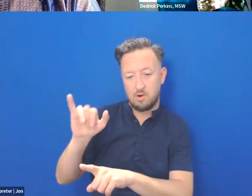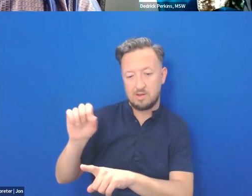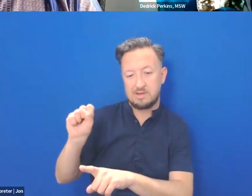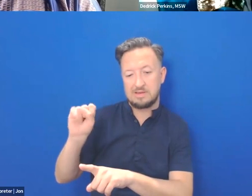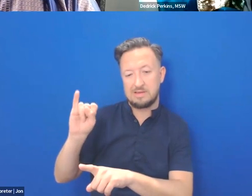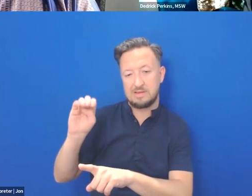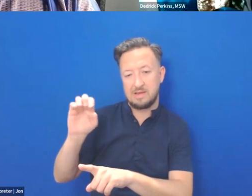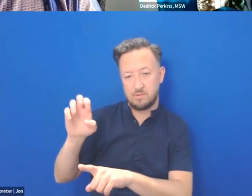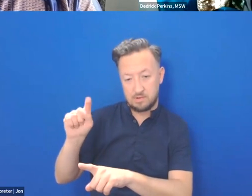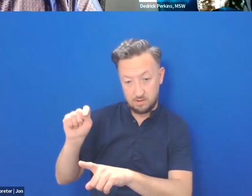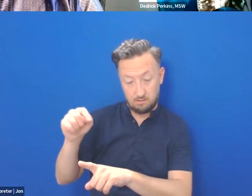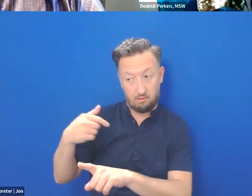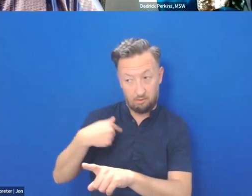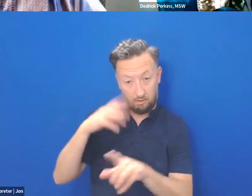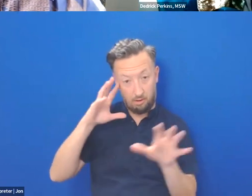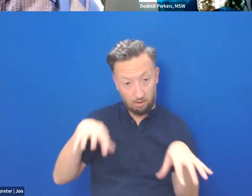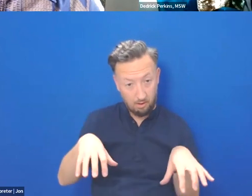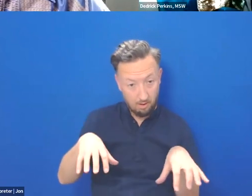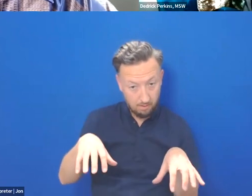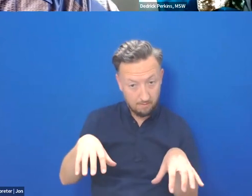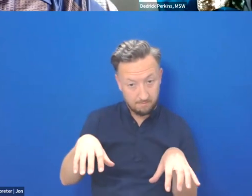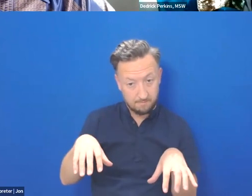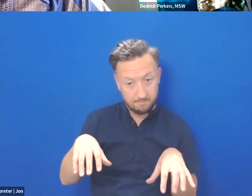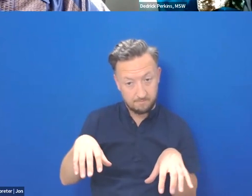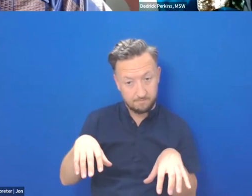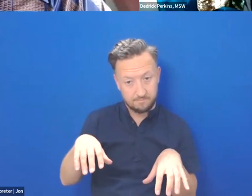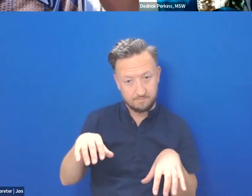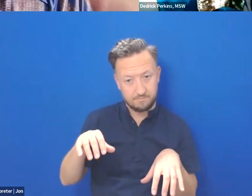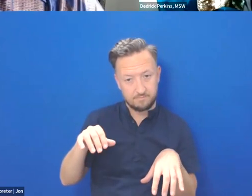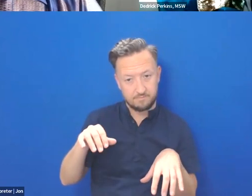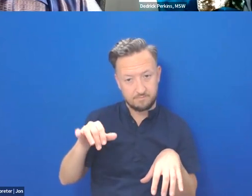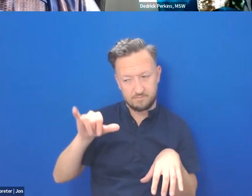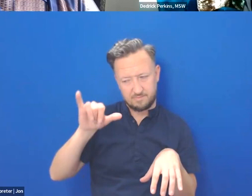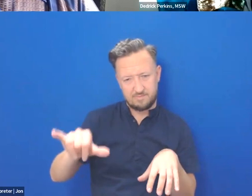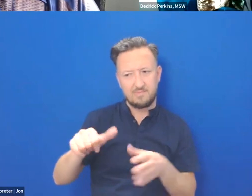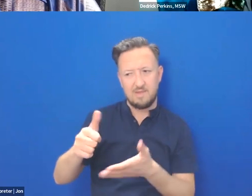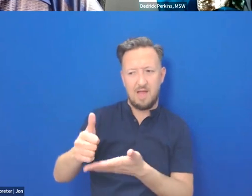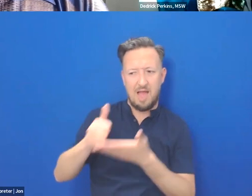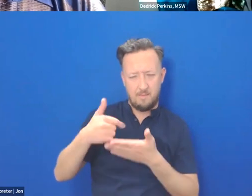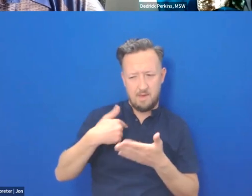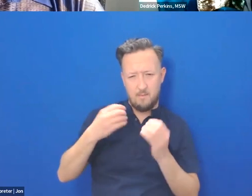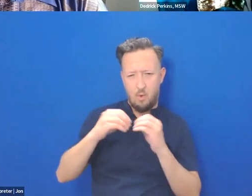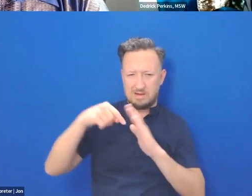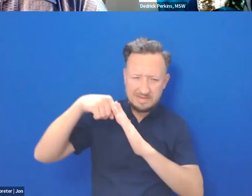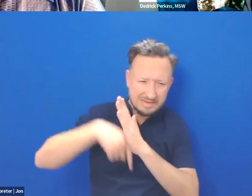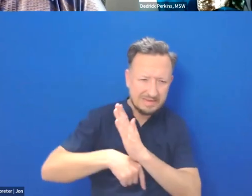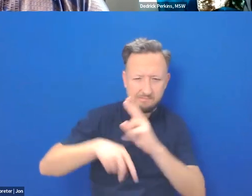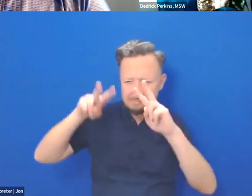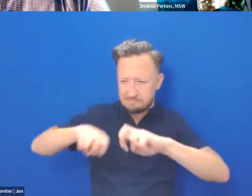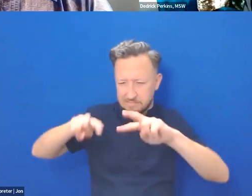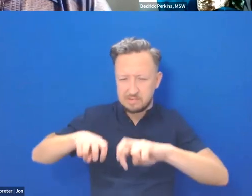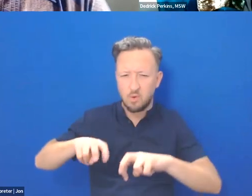I went, wow. So that's what got me just to dive into the records. I wanted to know where they lived.